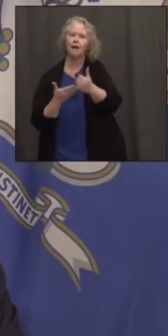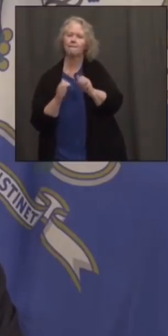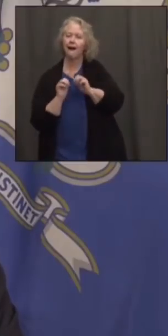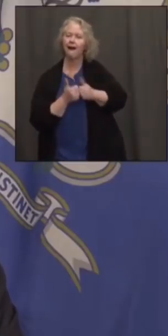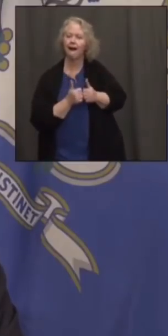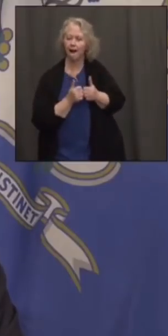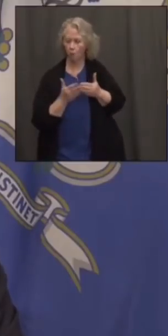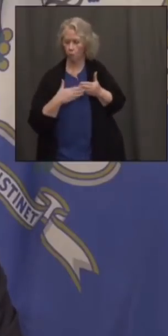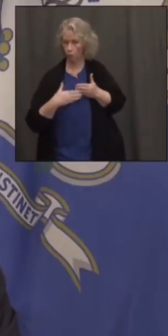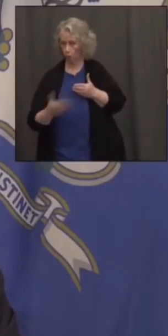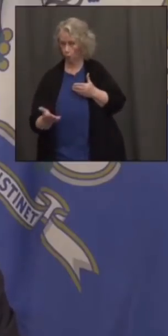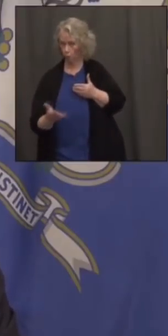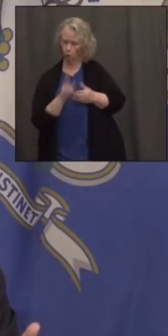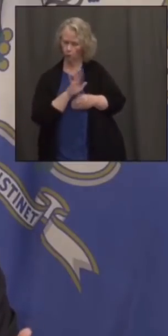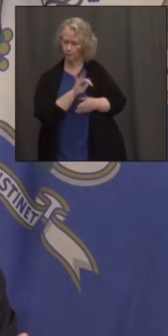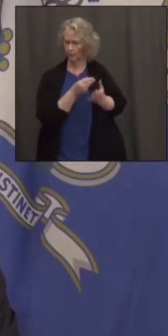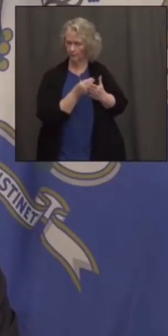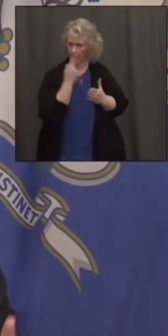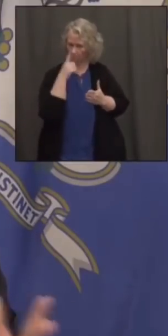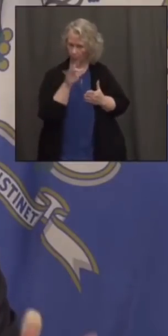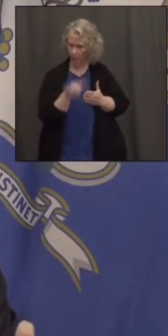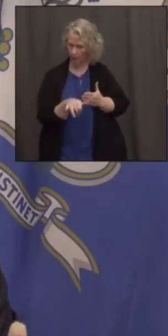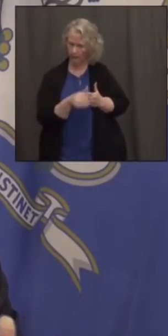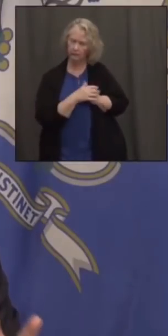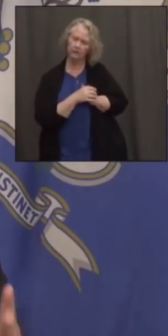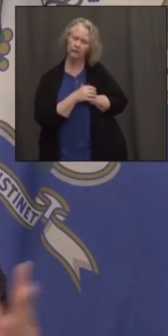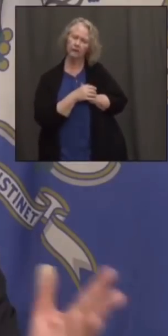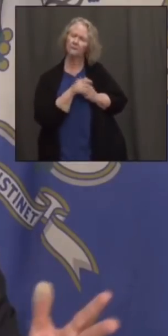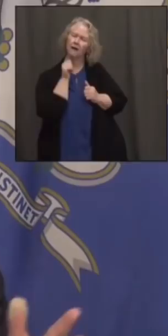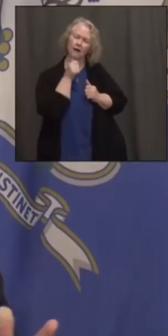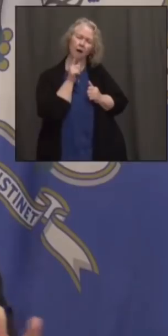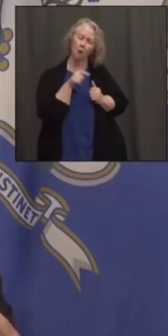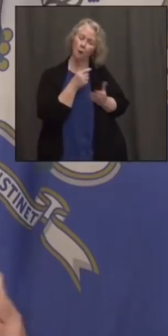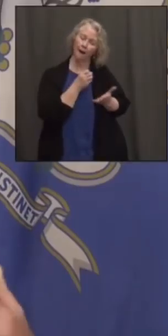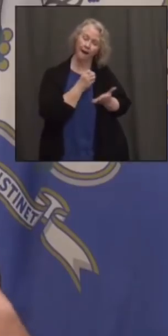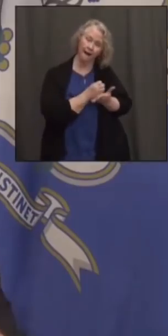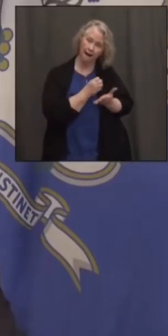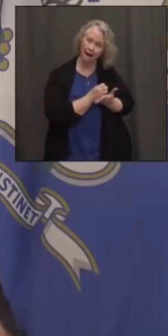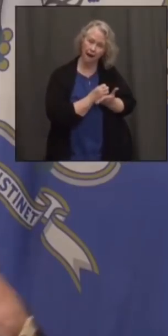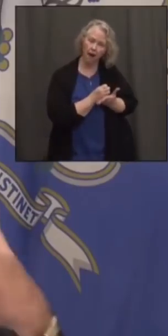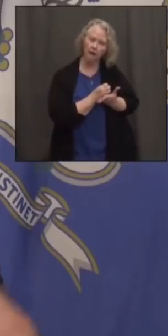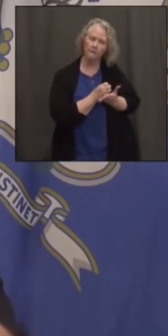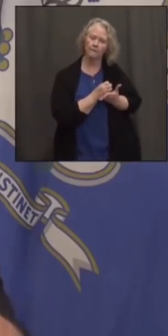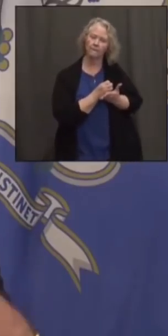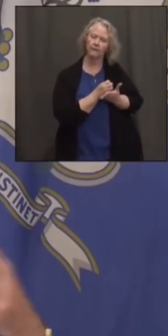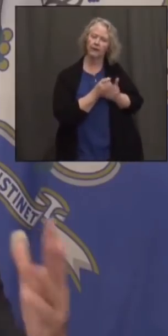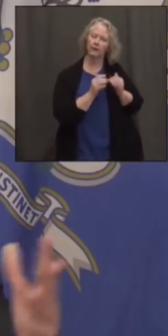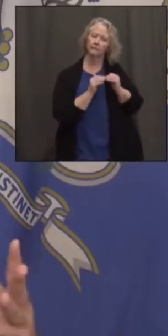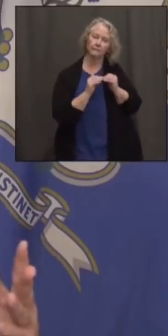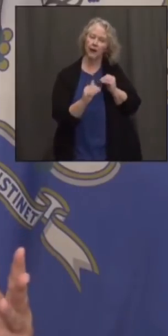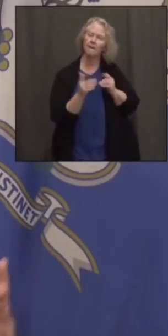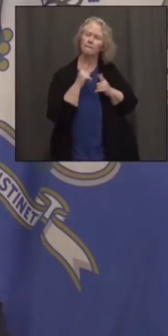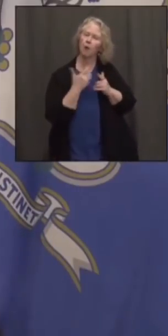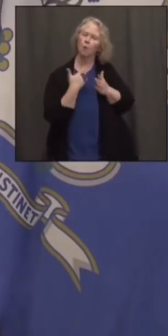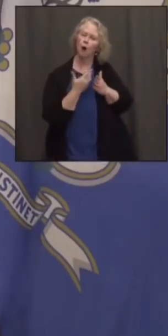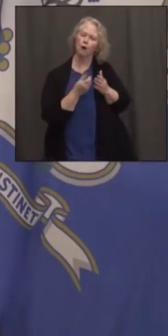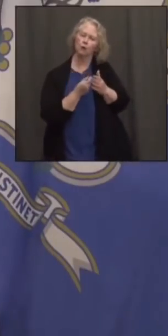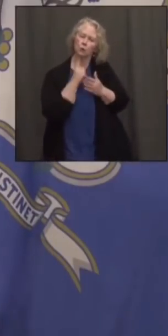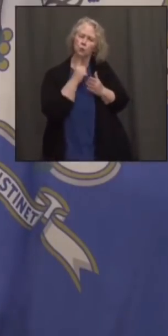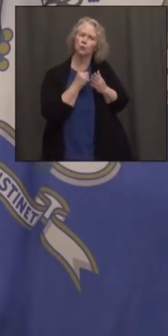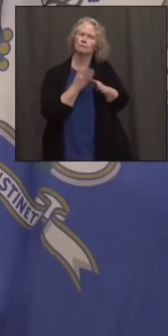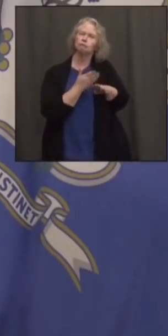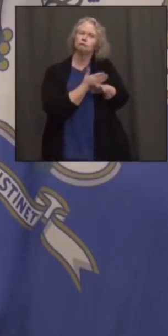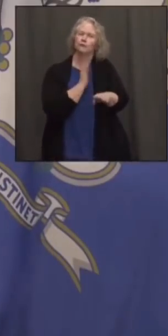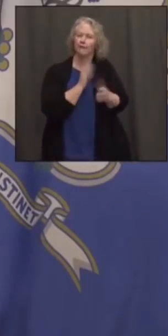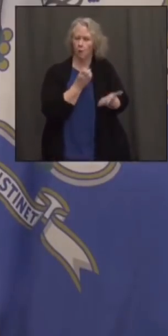going forward. And also, not just economic opportunity, but economic growth. I think there's some shared priorities. How